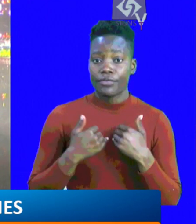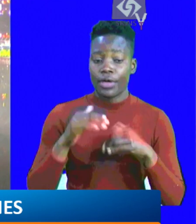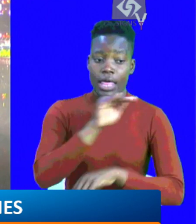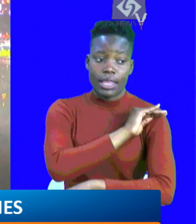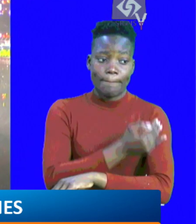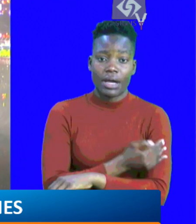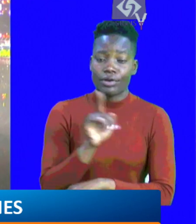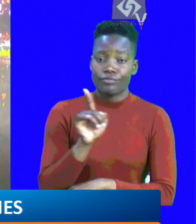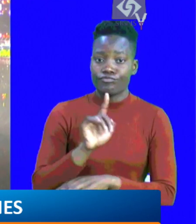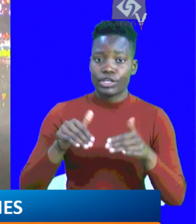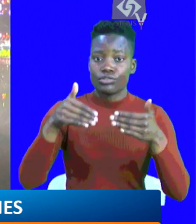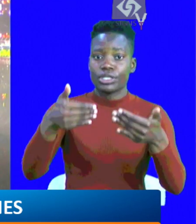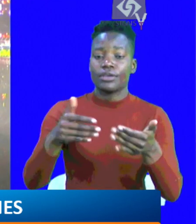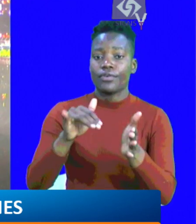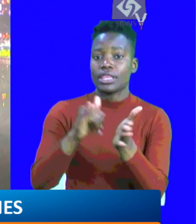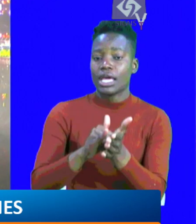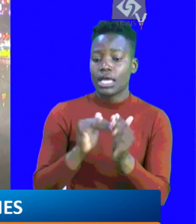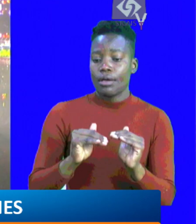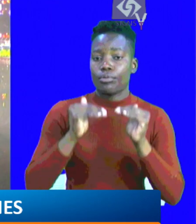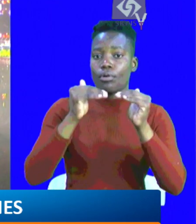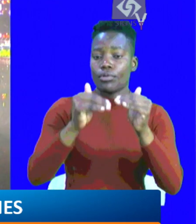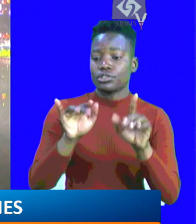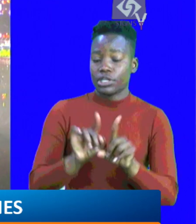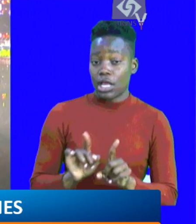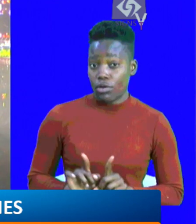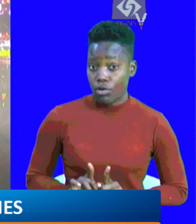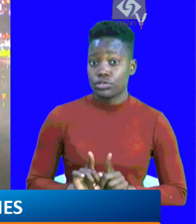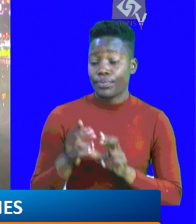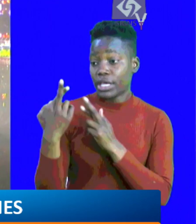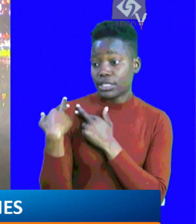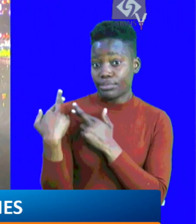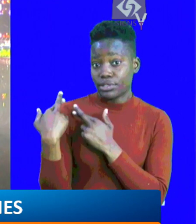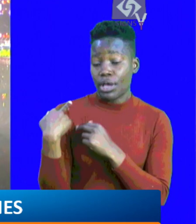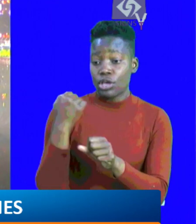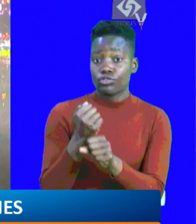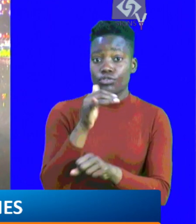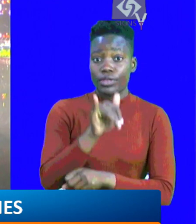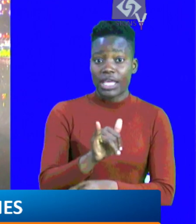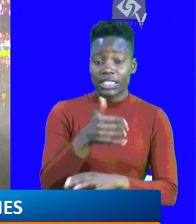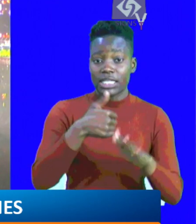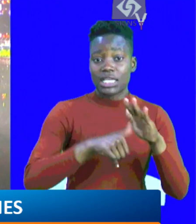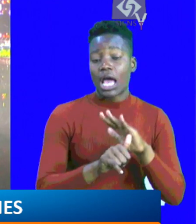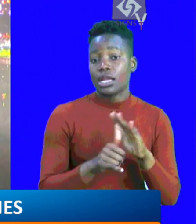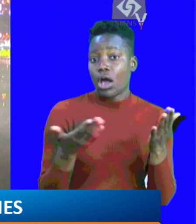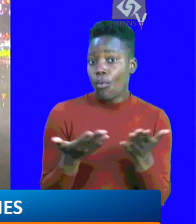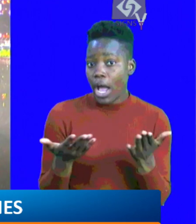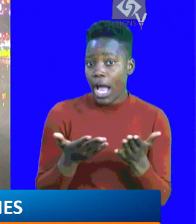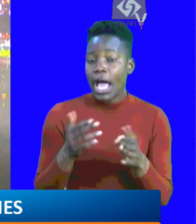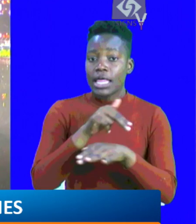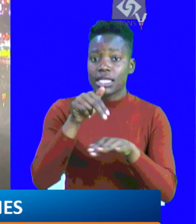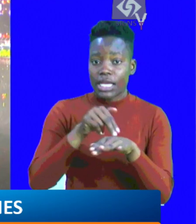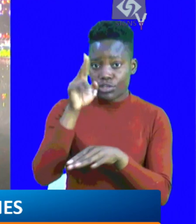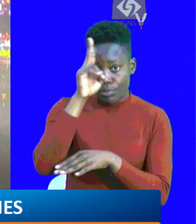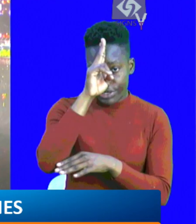that the Inspector General does not have the power to grant such promotions, and the responsibility